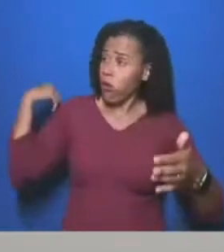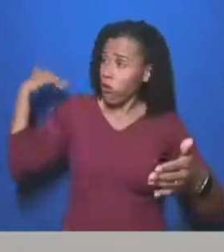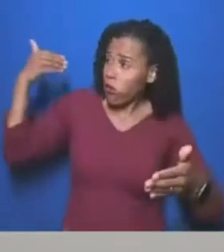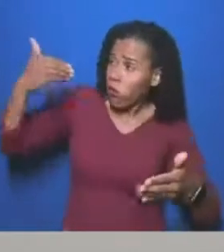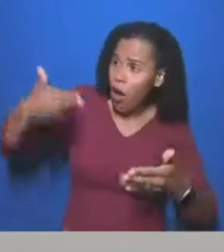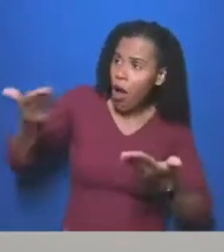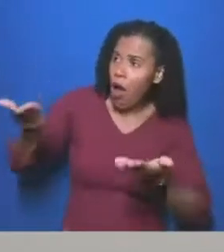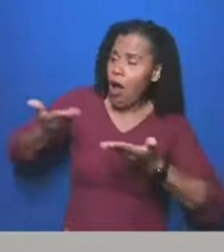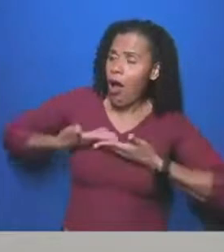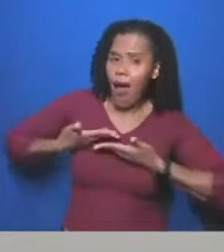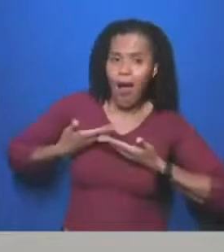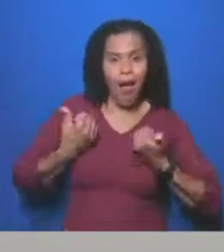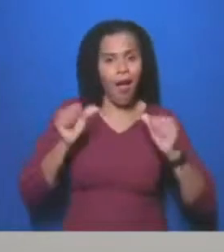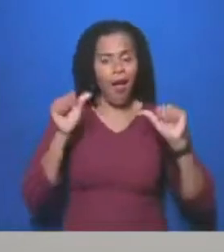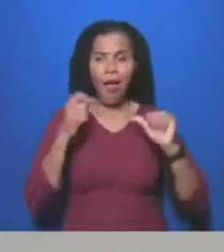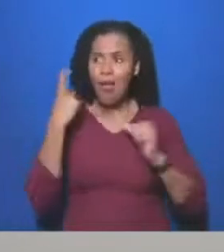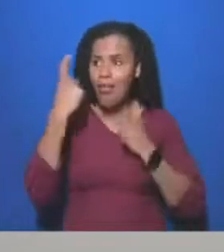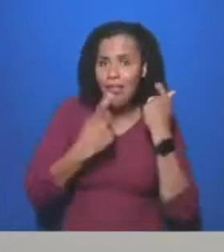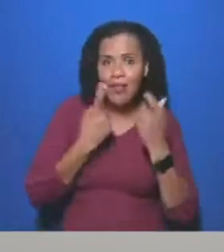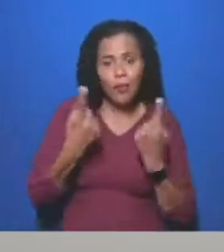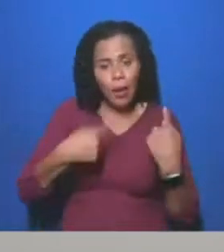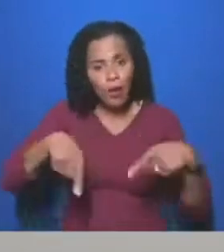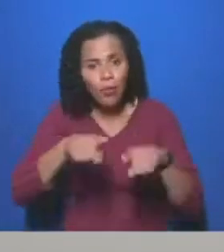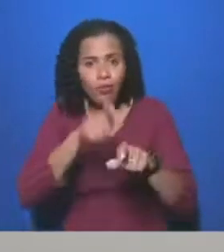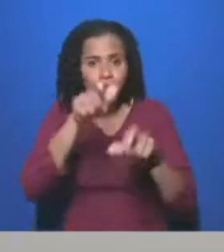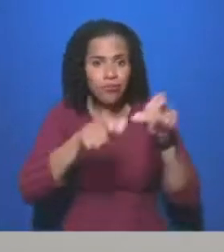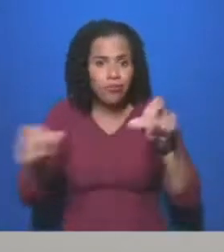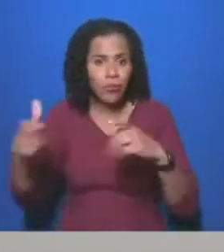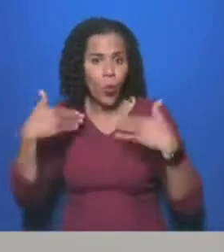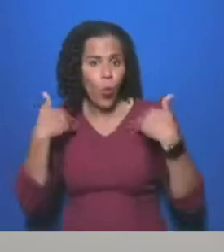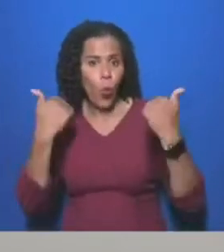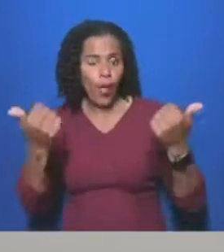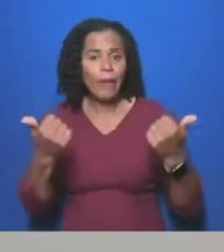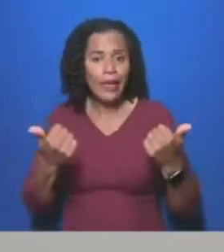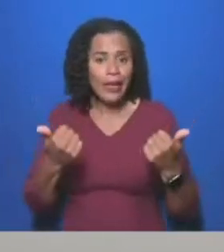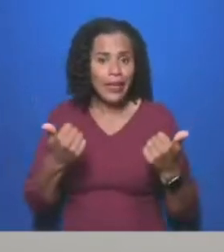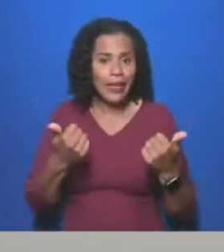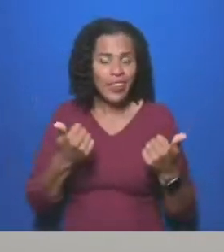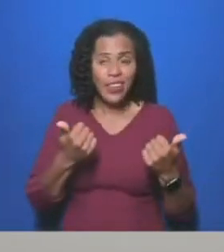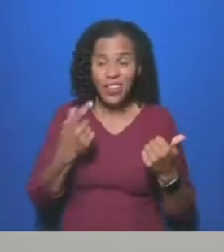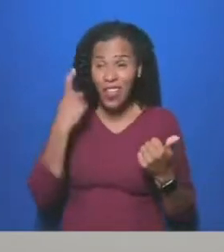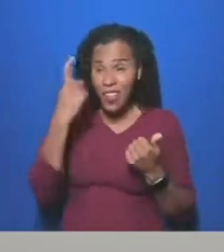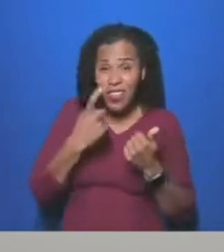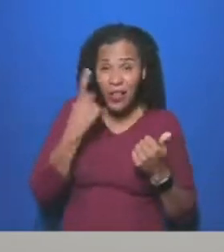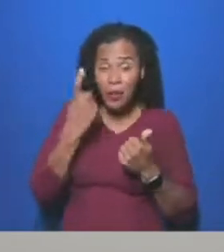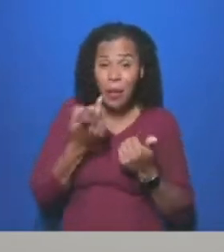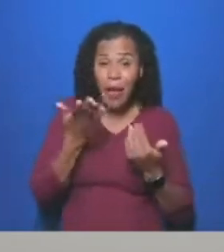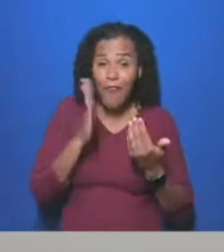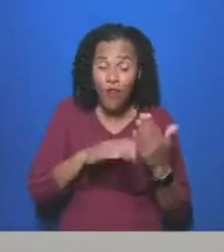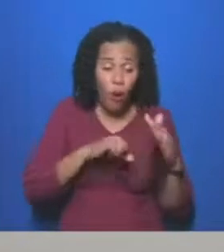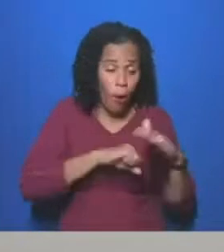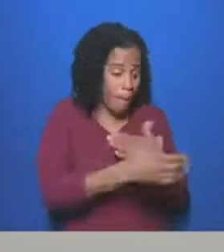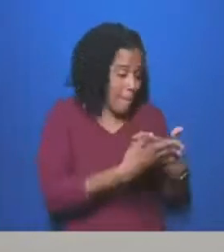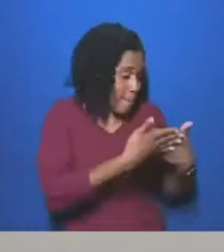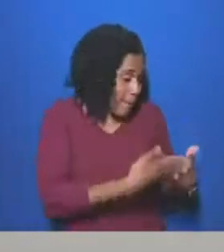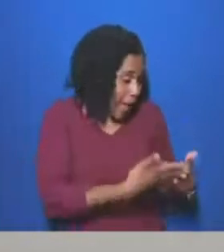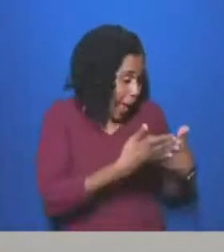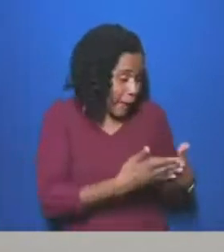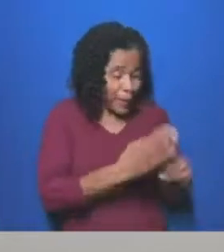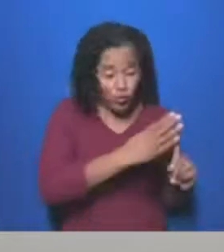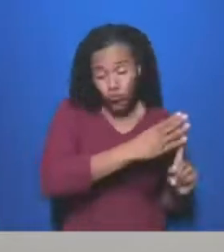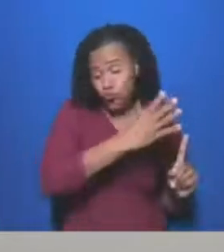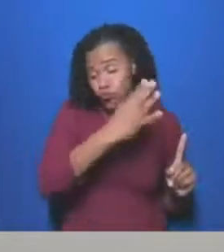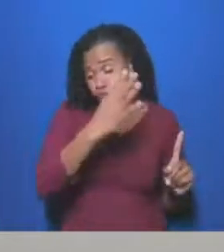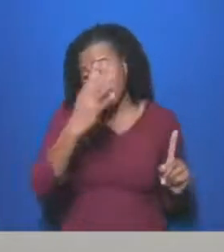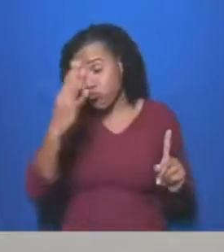the well-being of all at its heart. From cradle to grave and all the moments in between, we rely on these public services which are founded